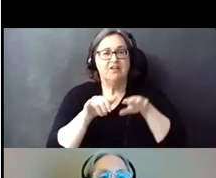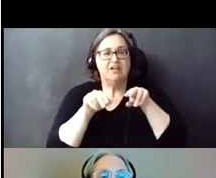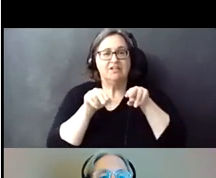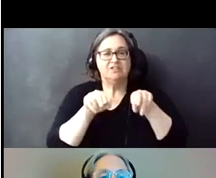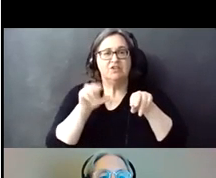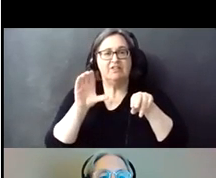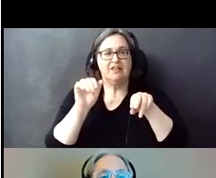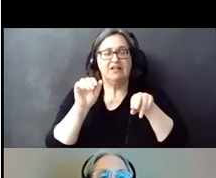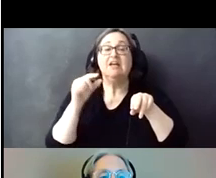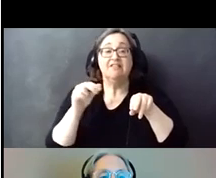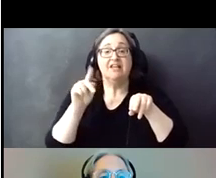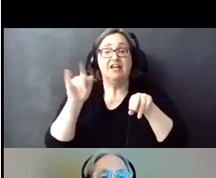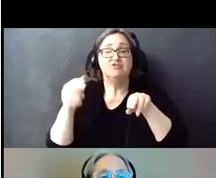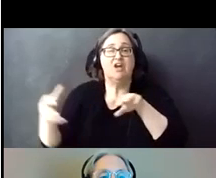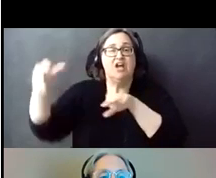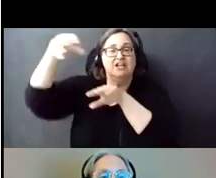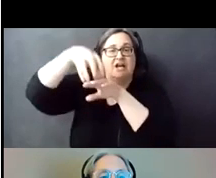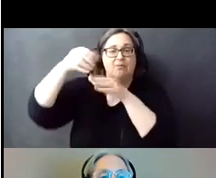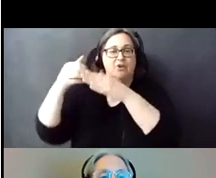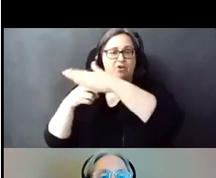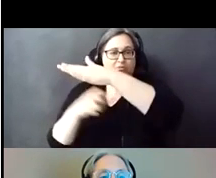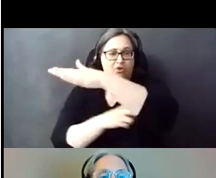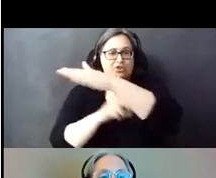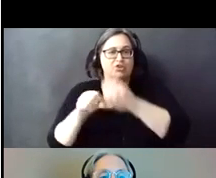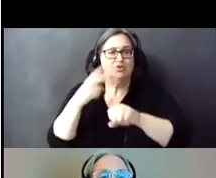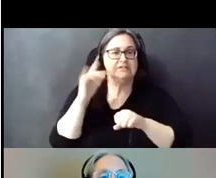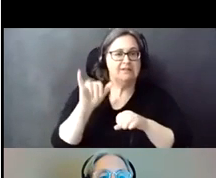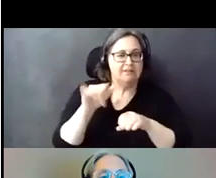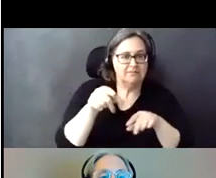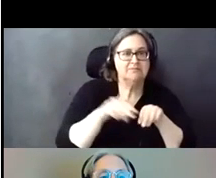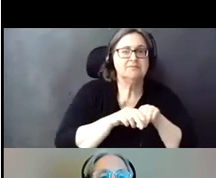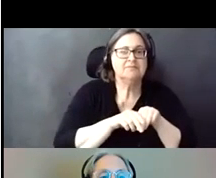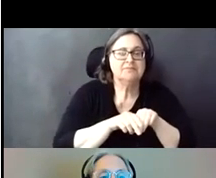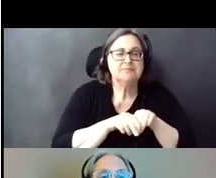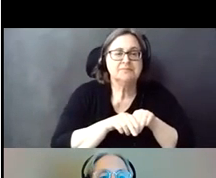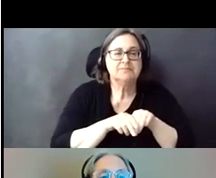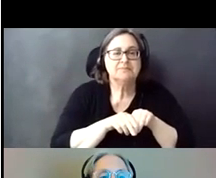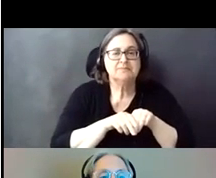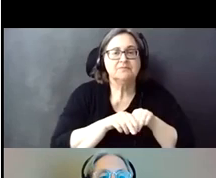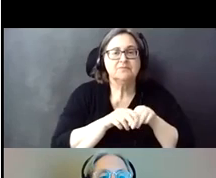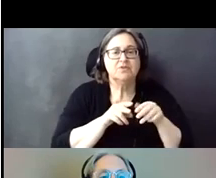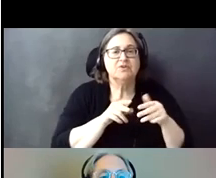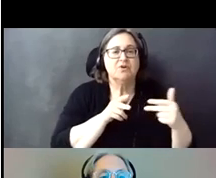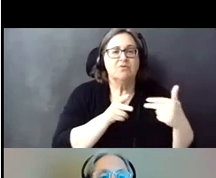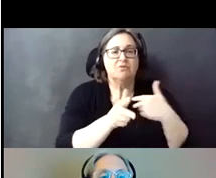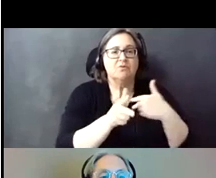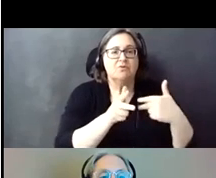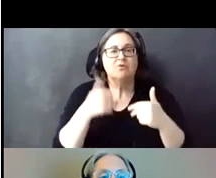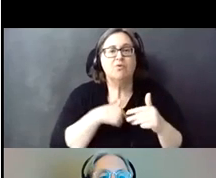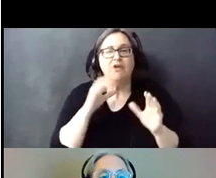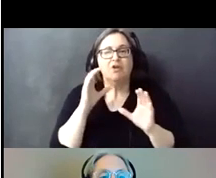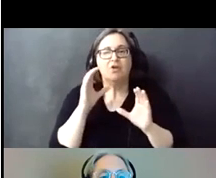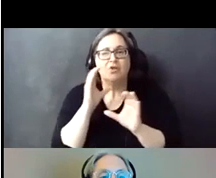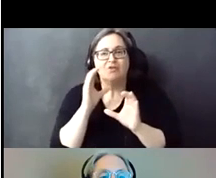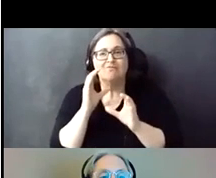gantry uh on top of the new bridge as it constructs the new bridge bridge we we look forward to getting this